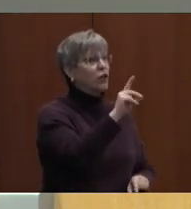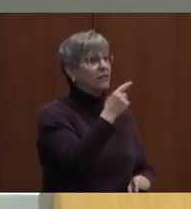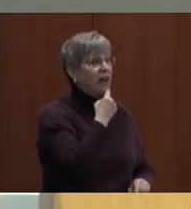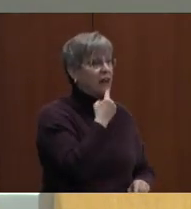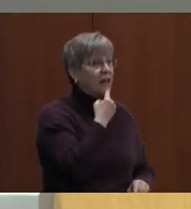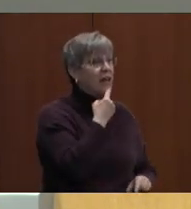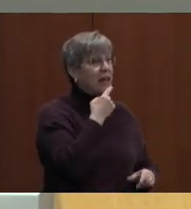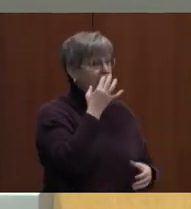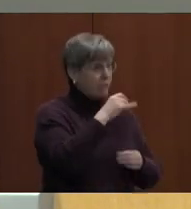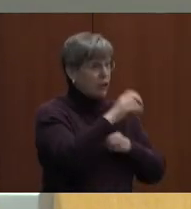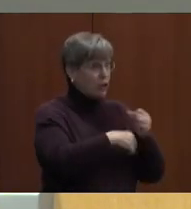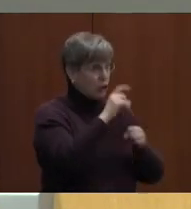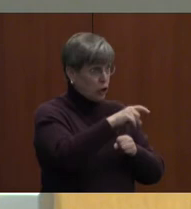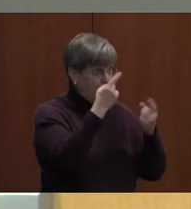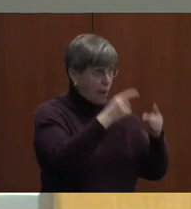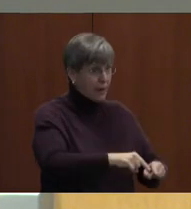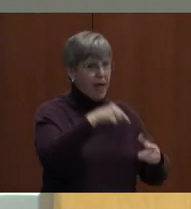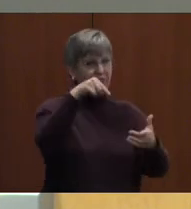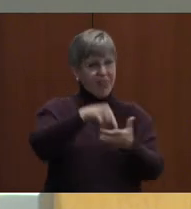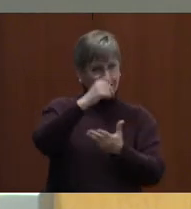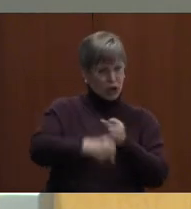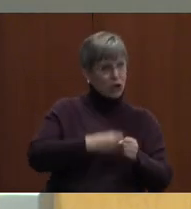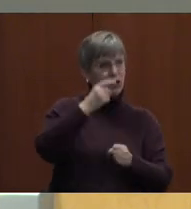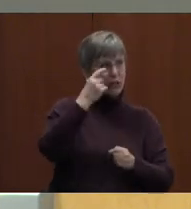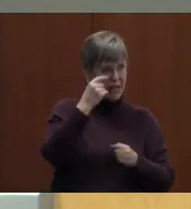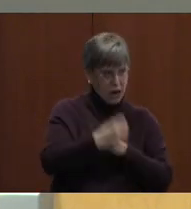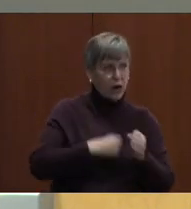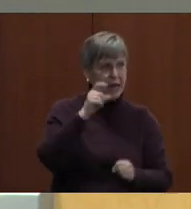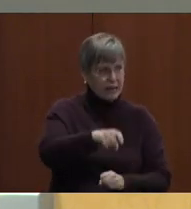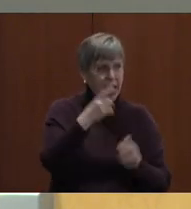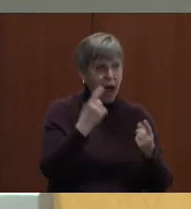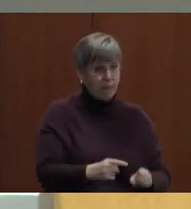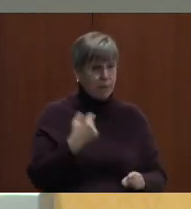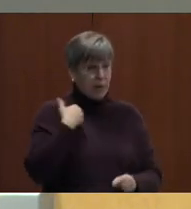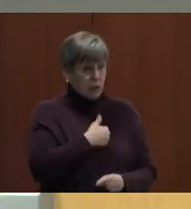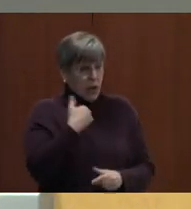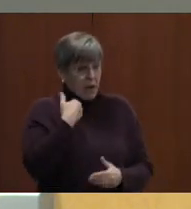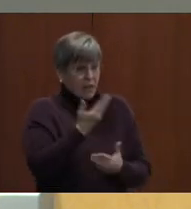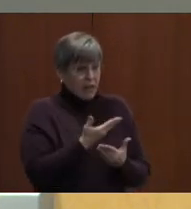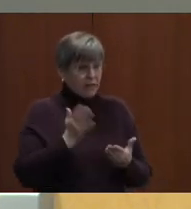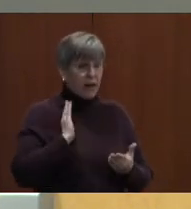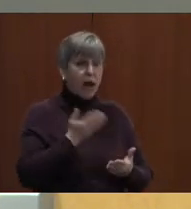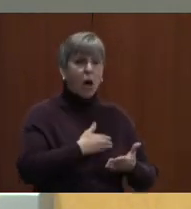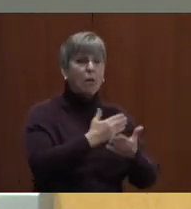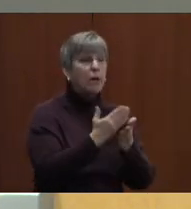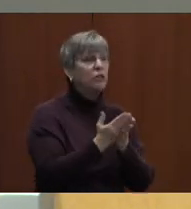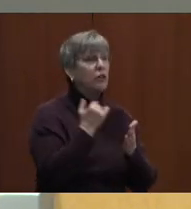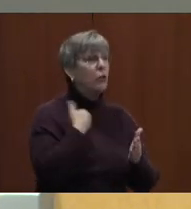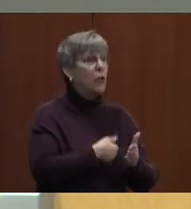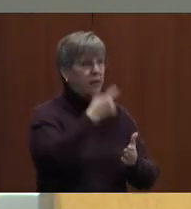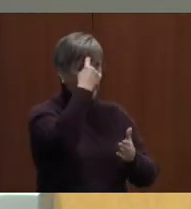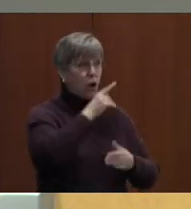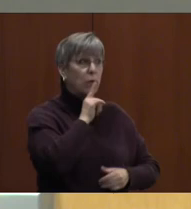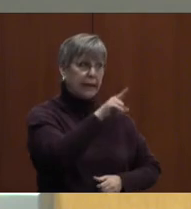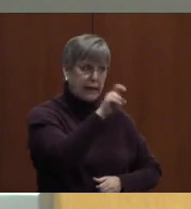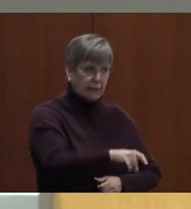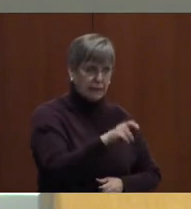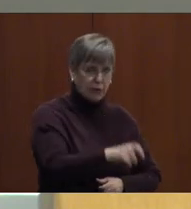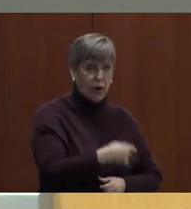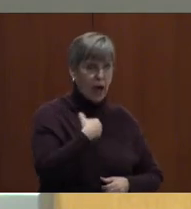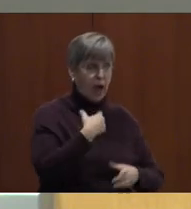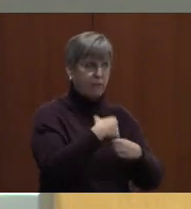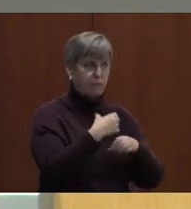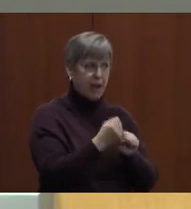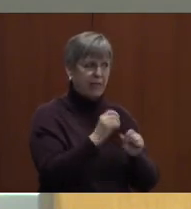it should be done, it should be this year because the county has the money. We have things in our budget that I believe is very necessary and I have conveyed that